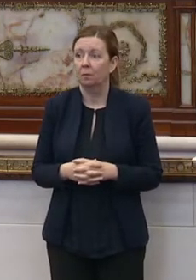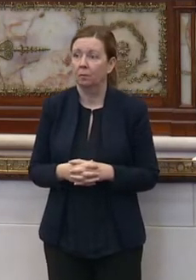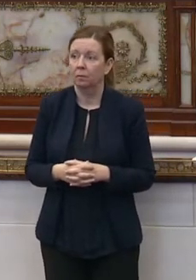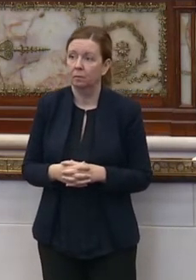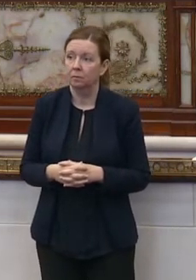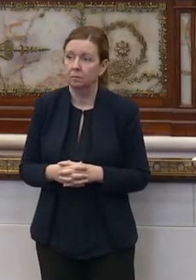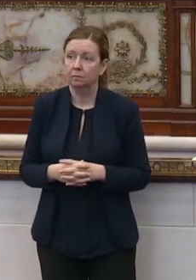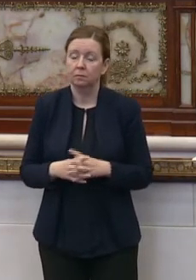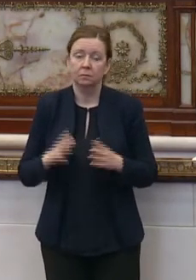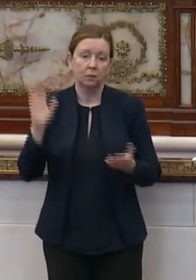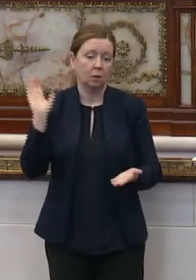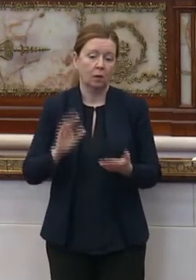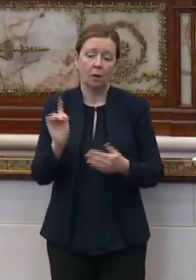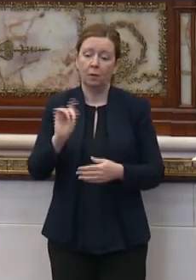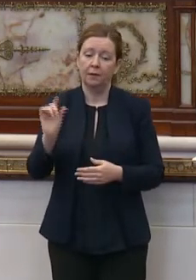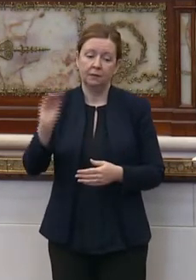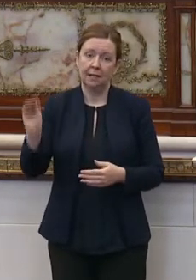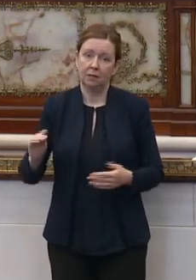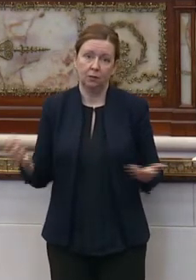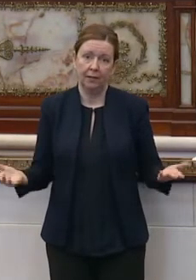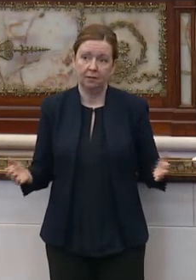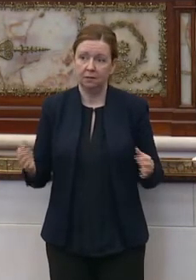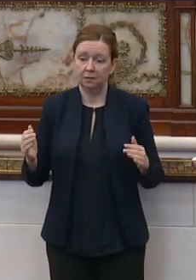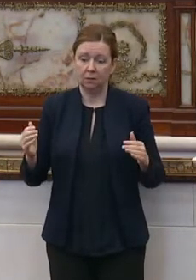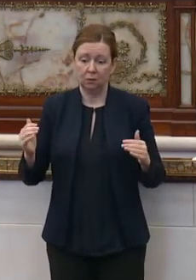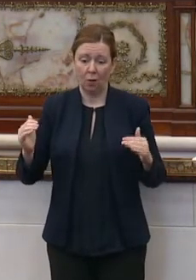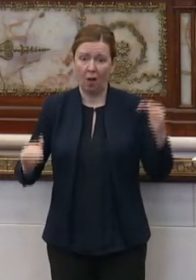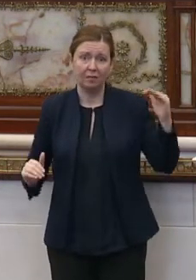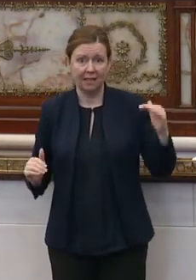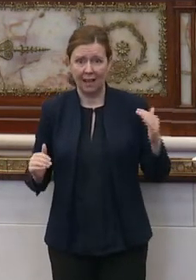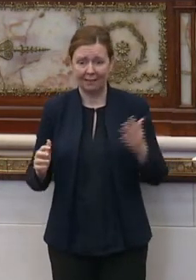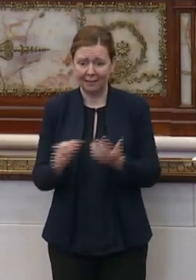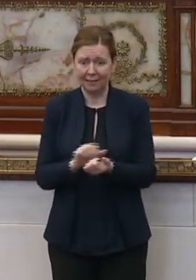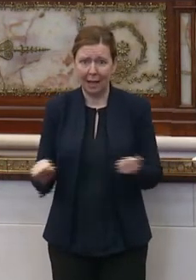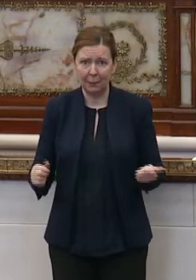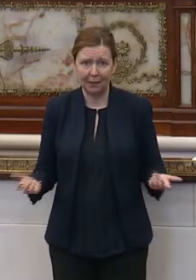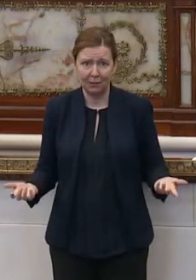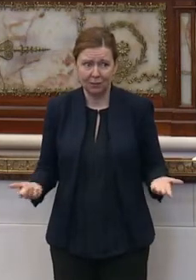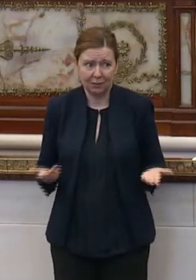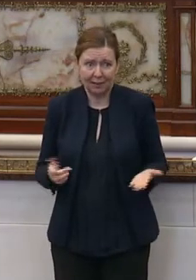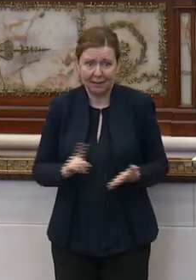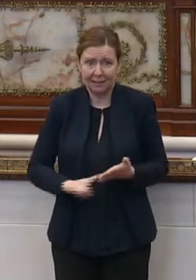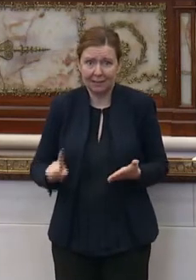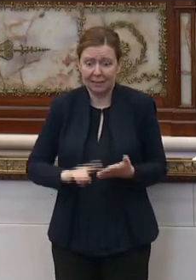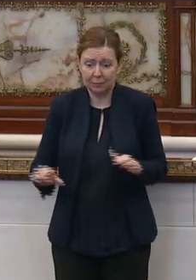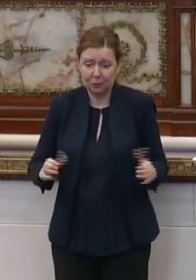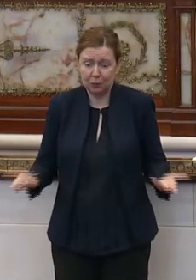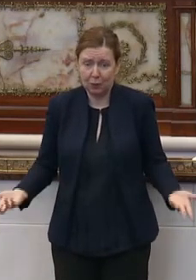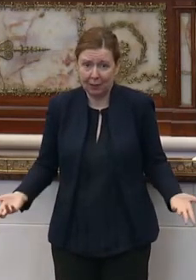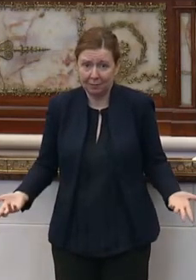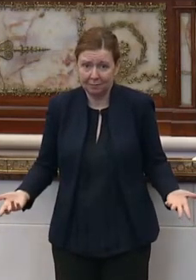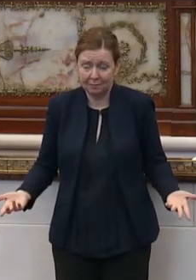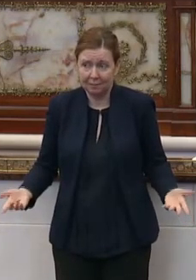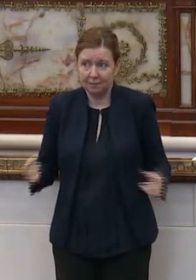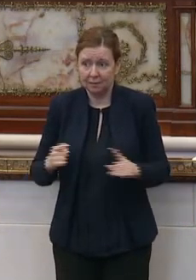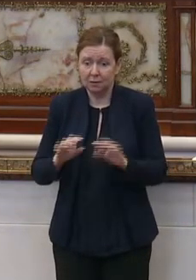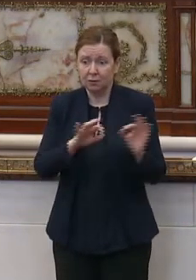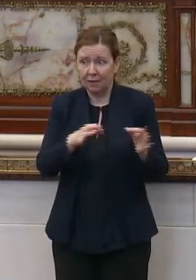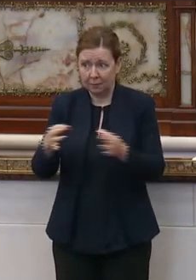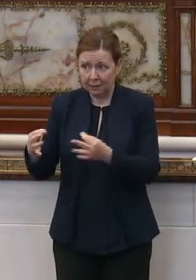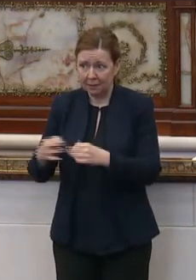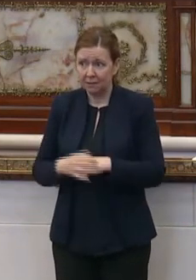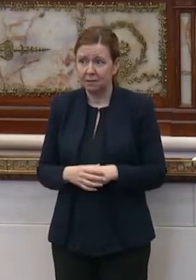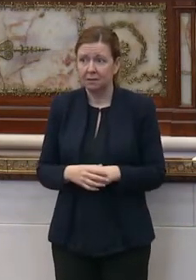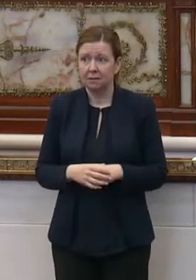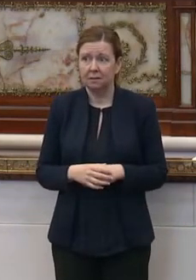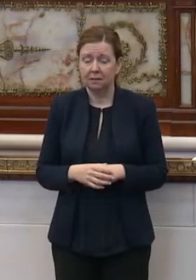Lower the tax rate to offset the damage that this assessment is going to do to families